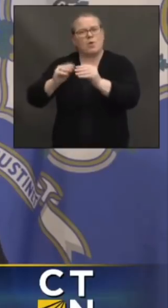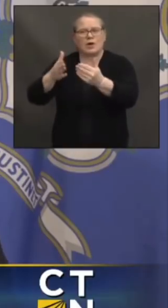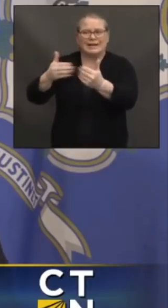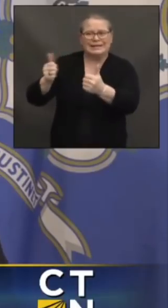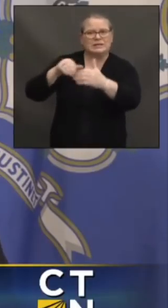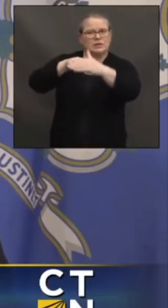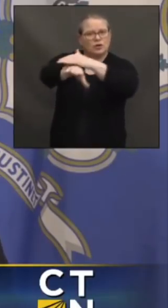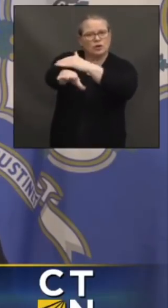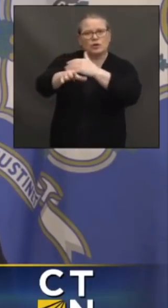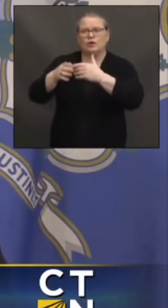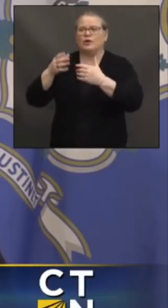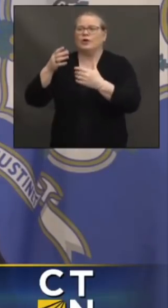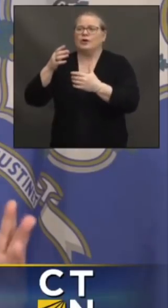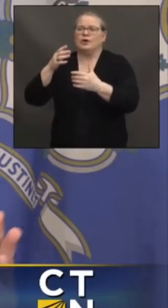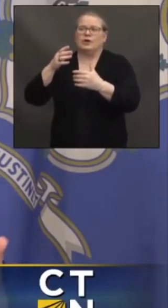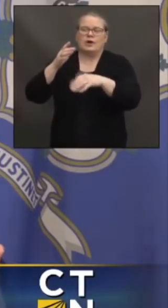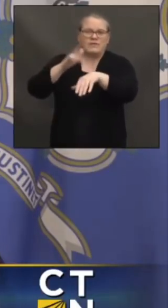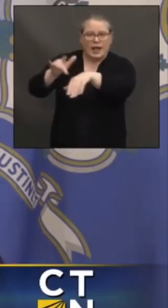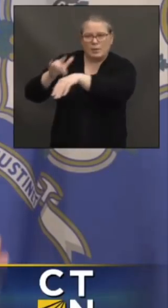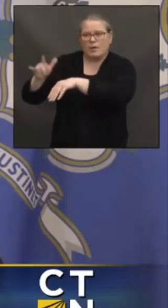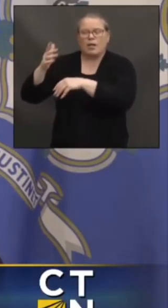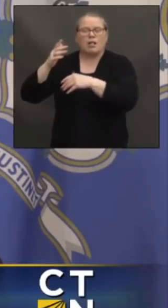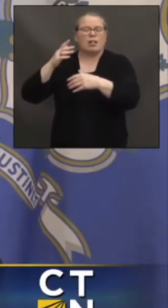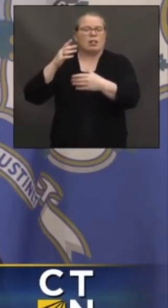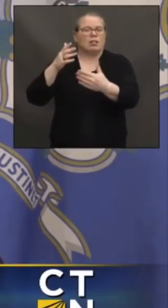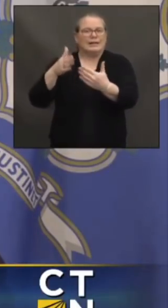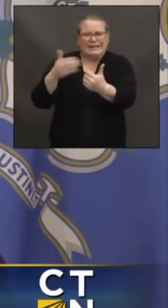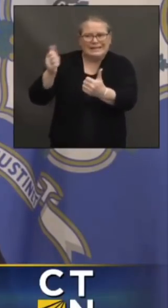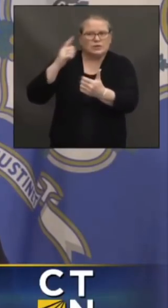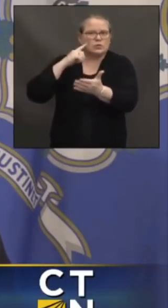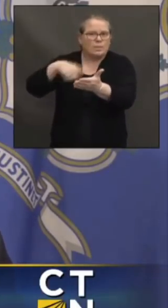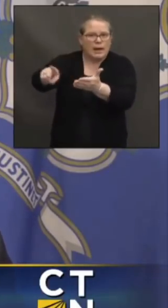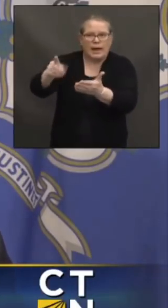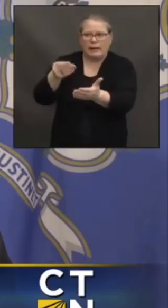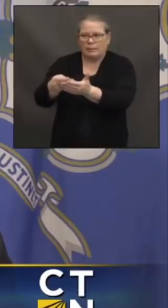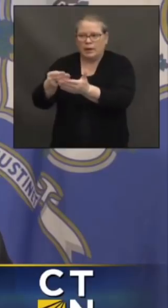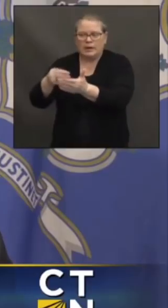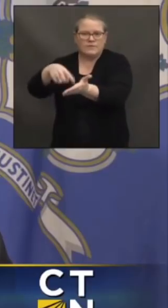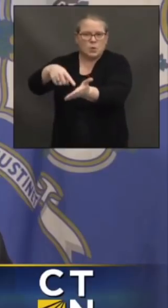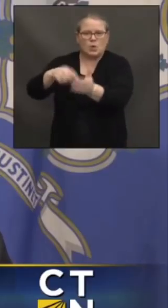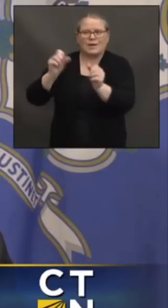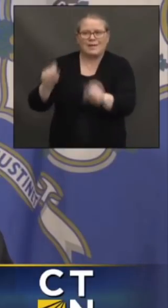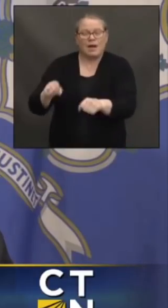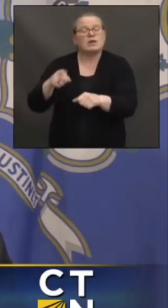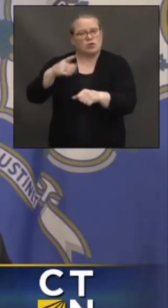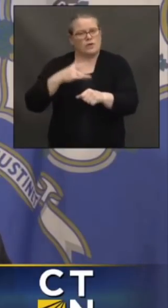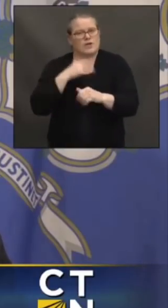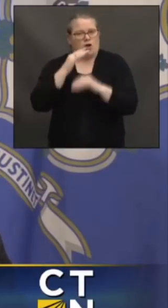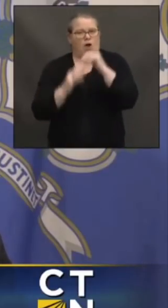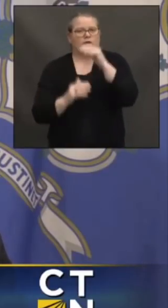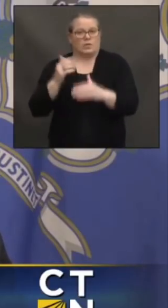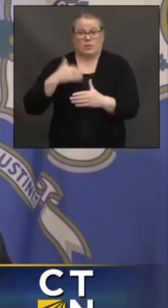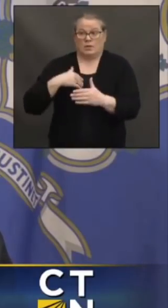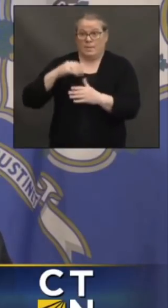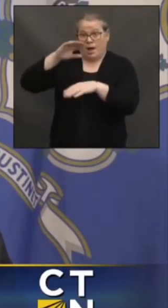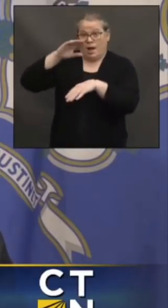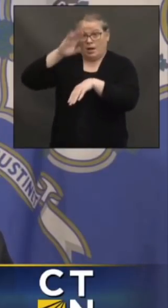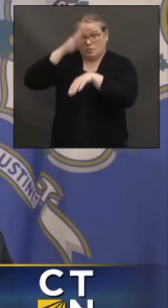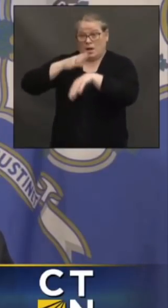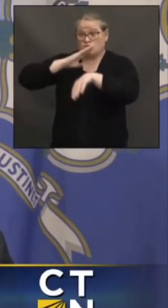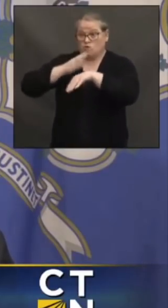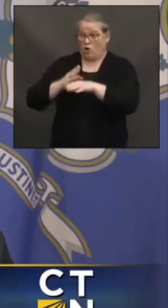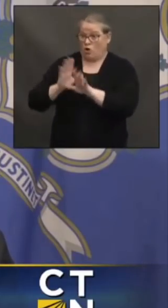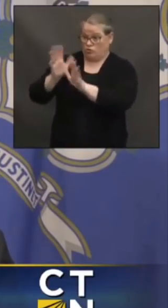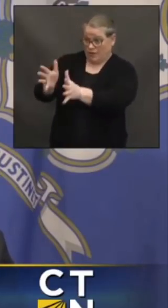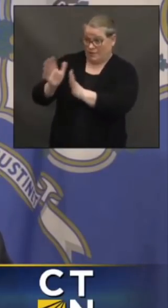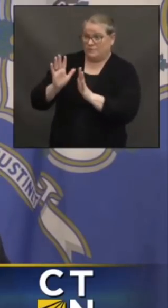affordable, you know, for as long as we can do that to give you the confidence that your kid is in good hands and that you can get back